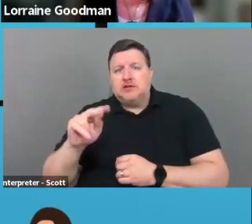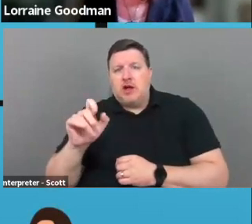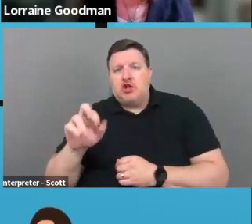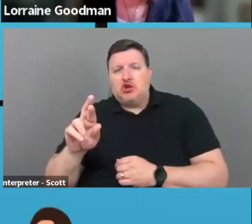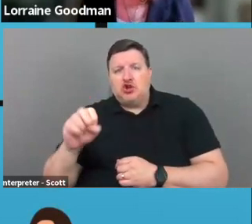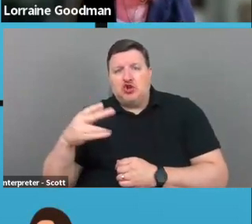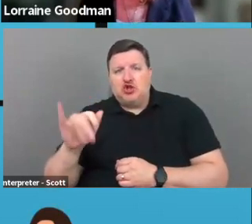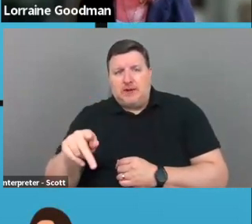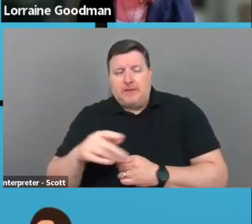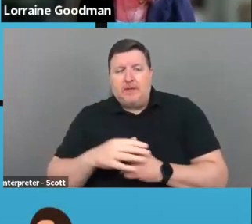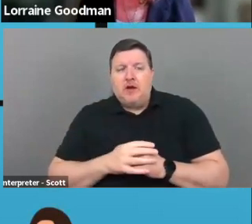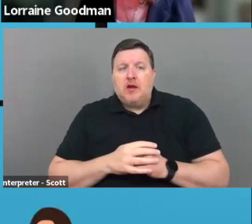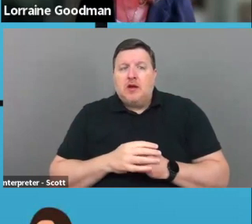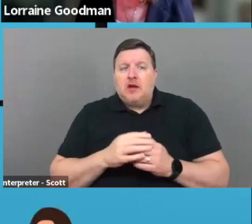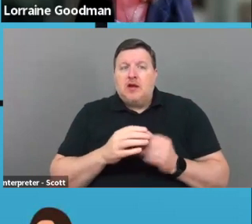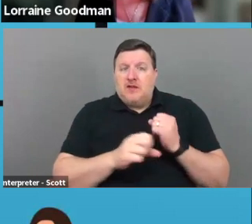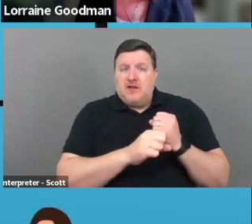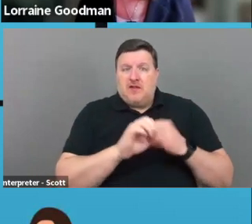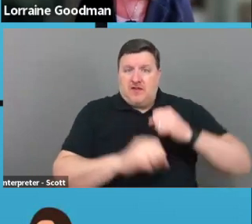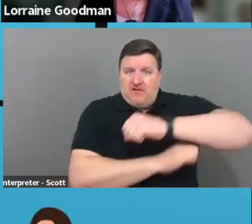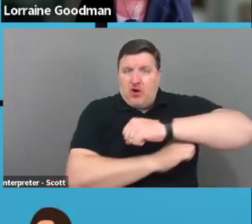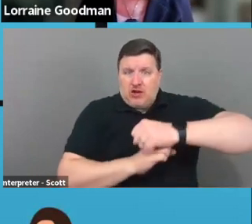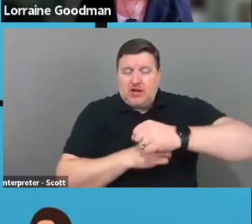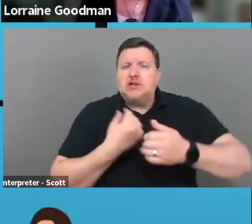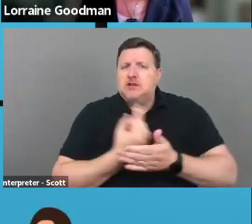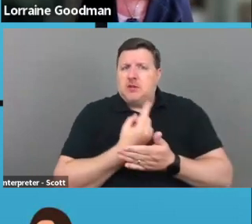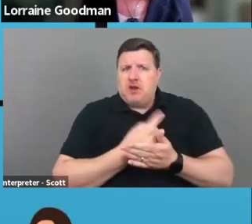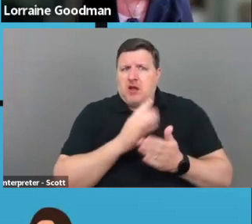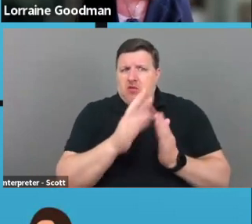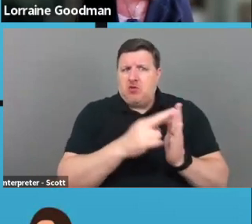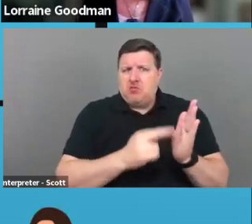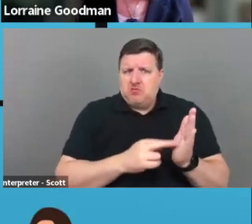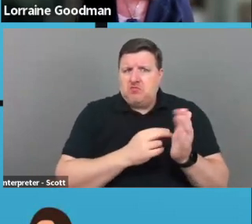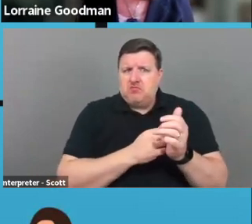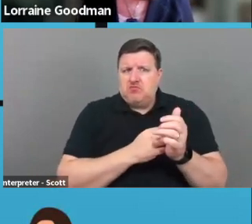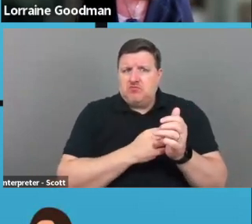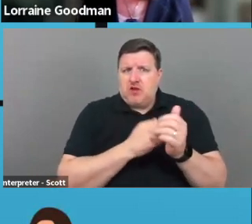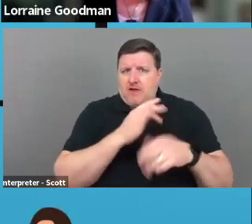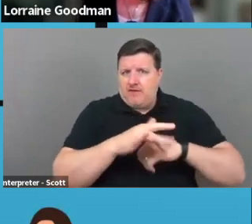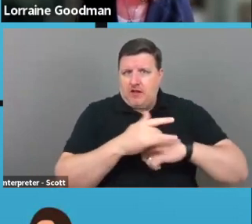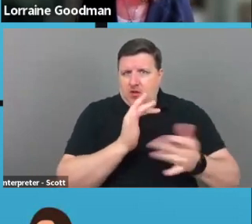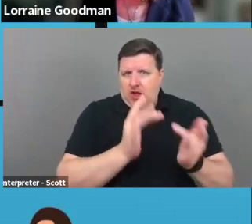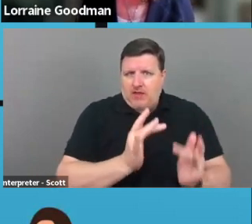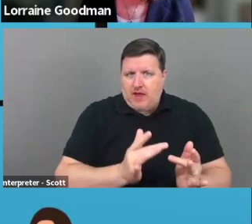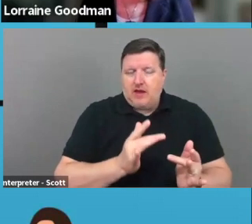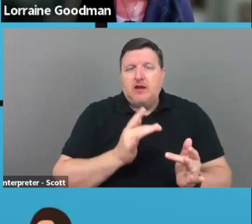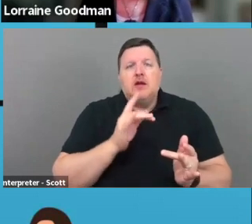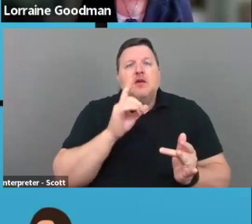proposals are available online. You have to show quantifiable objectives